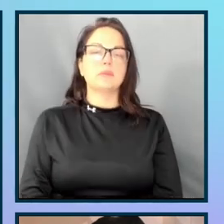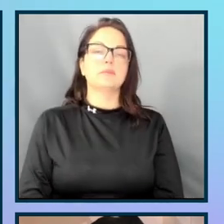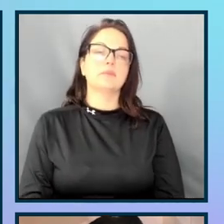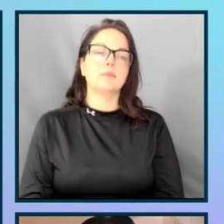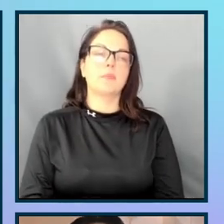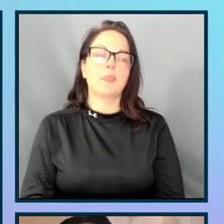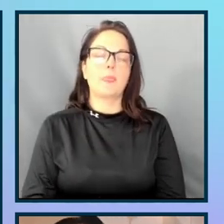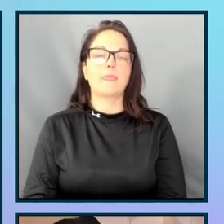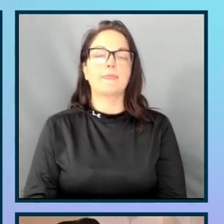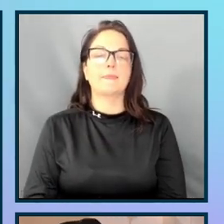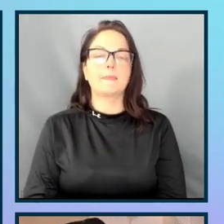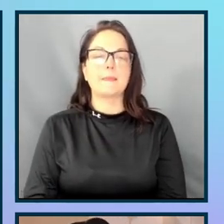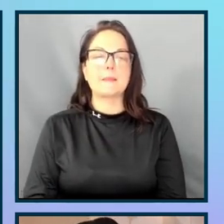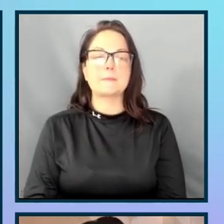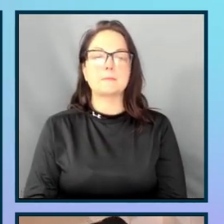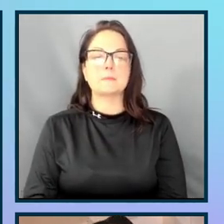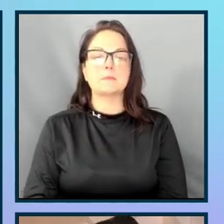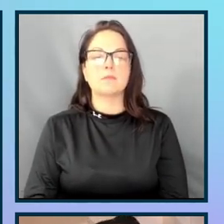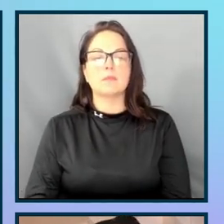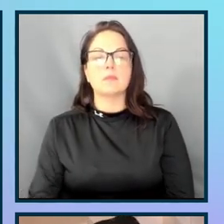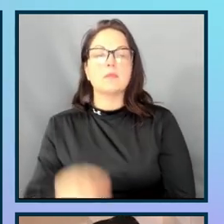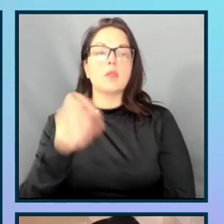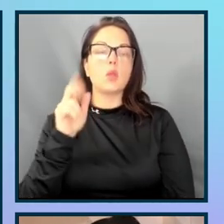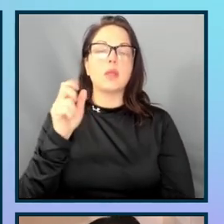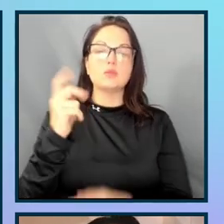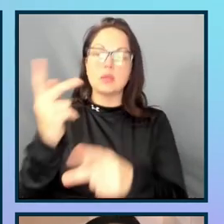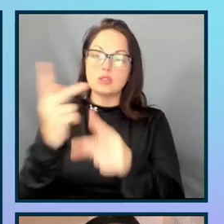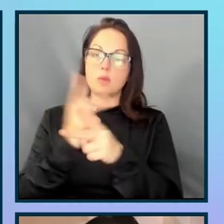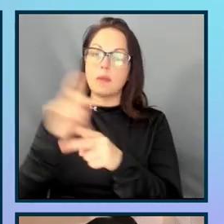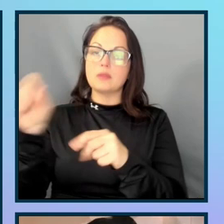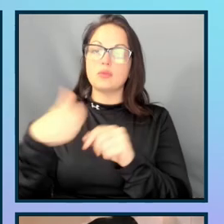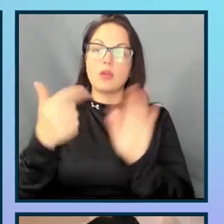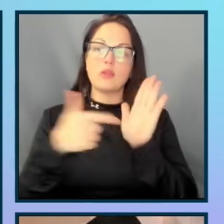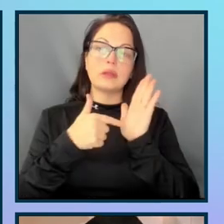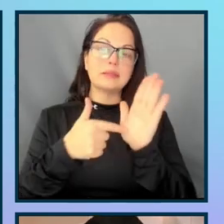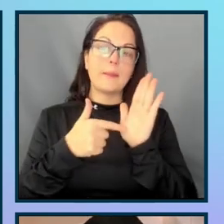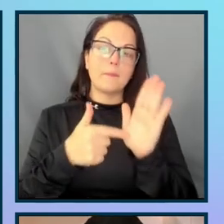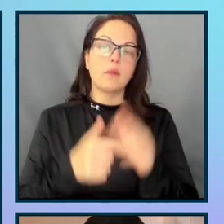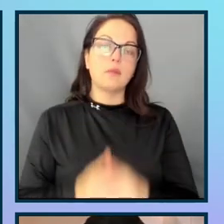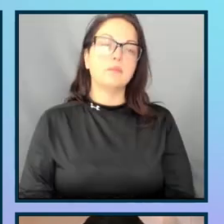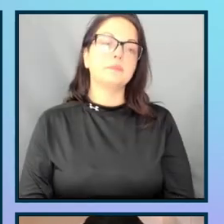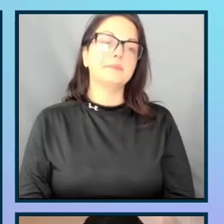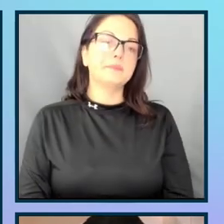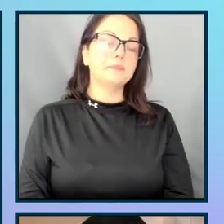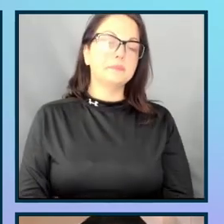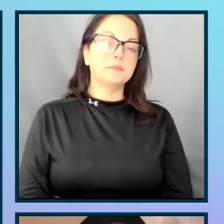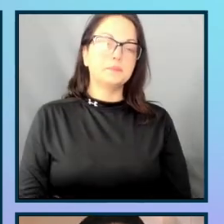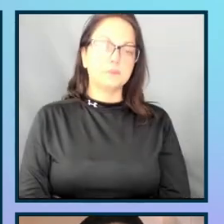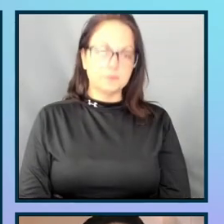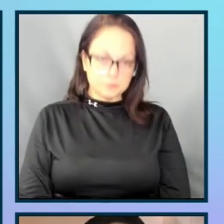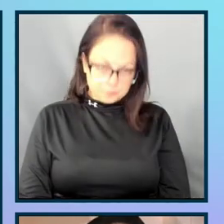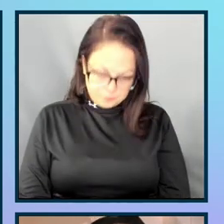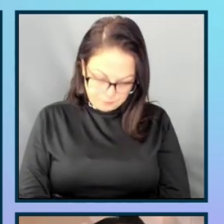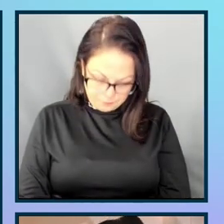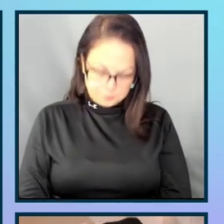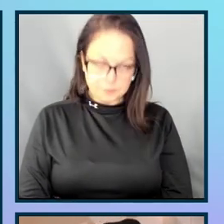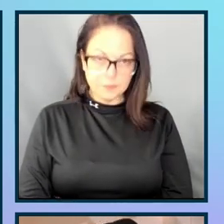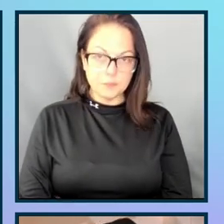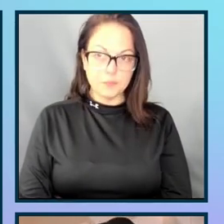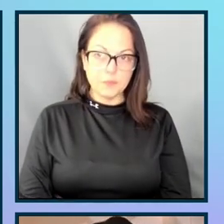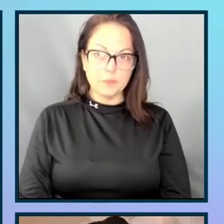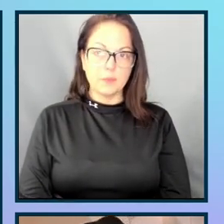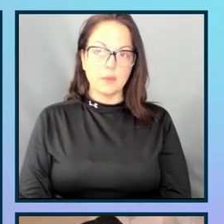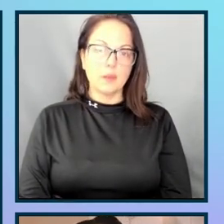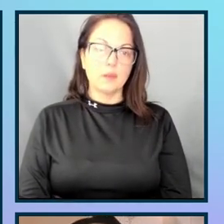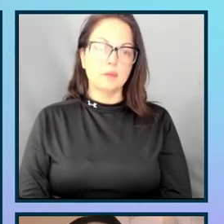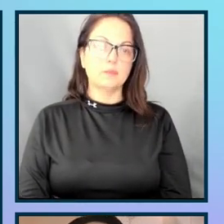All right. So, let's go back to our other example for the rest of the ARIA labels. So,